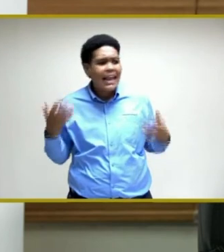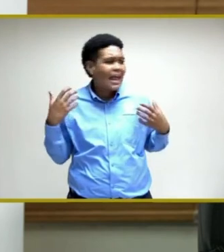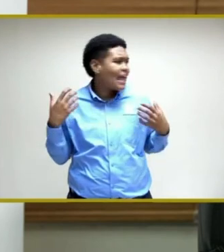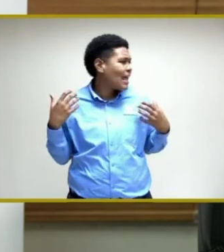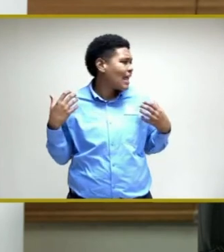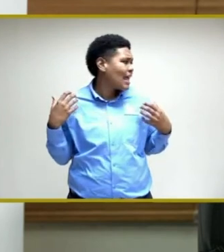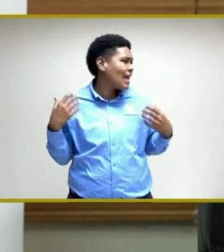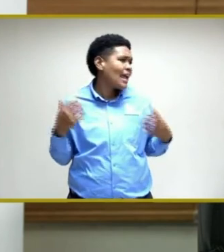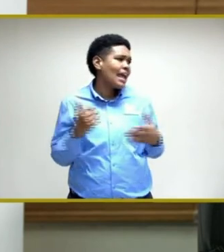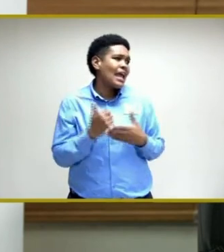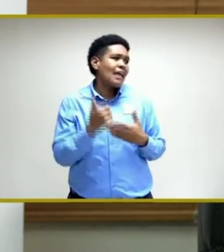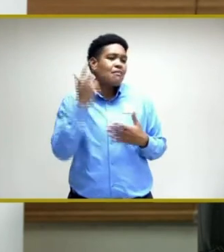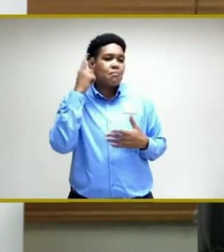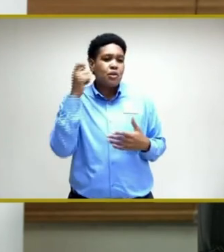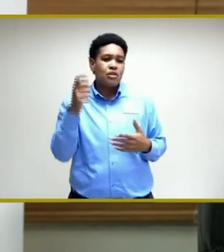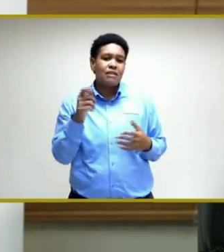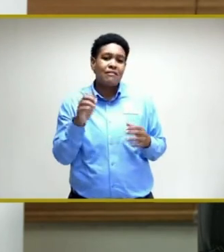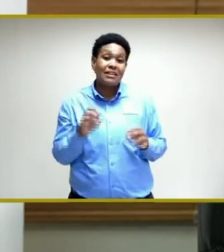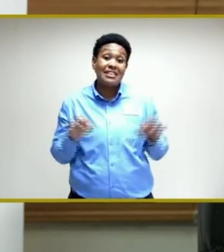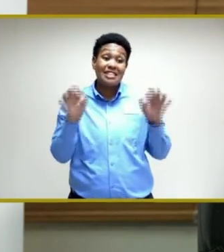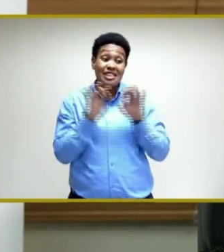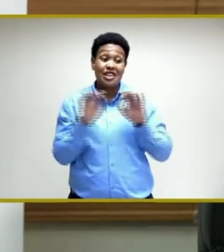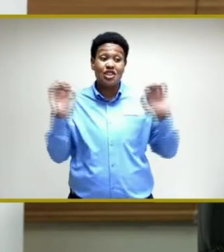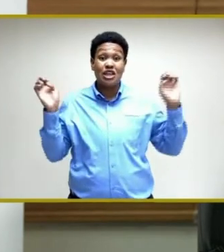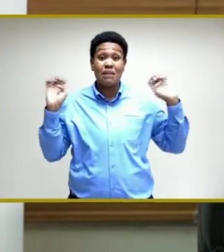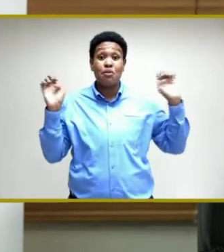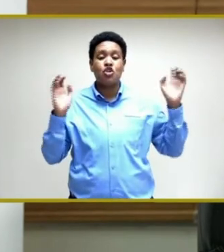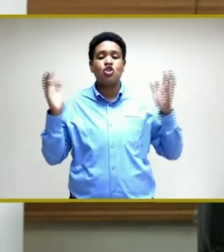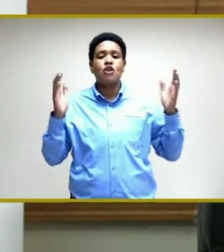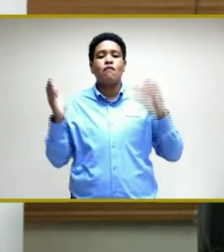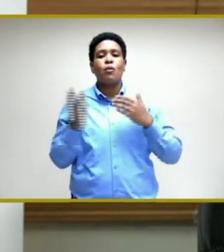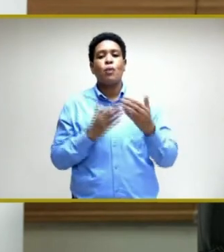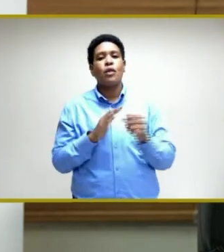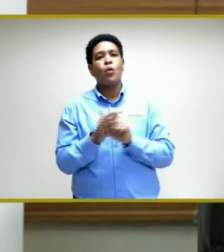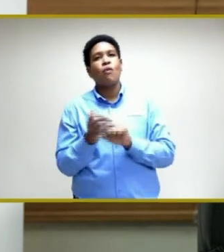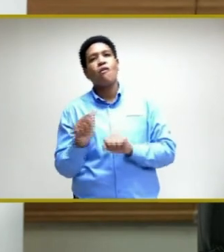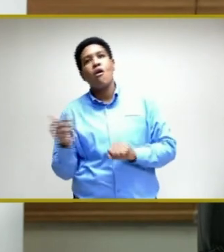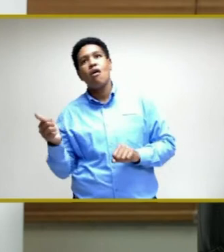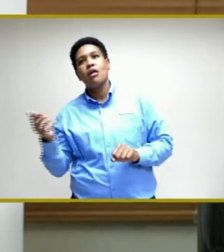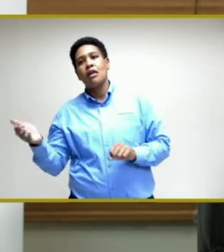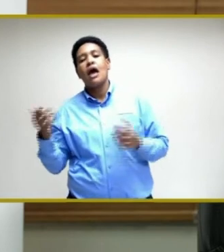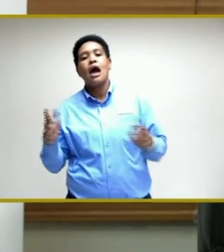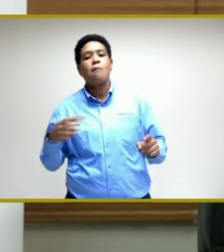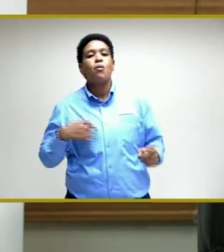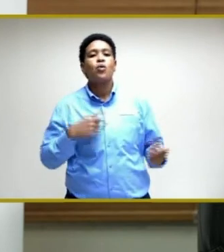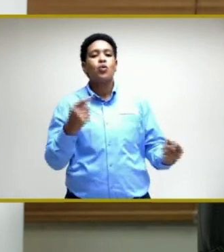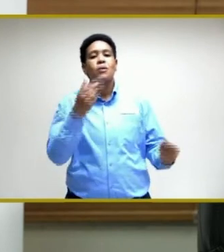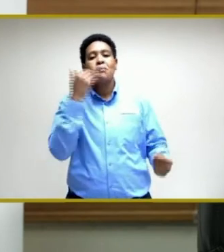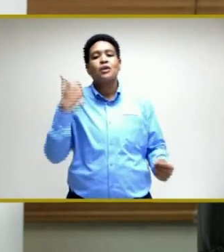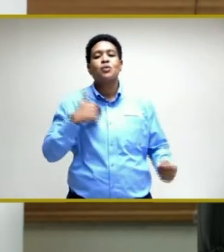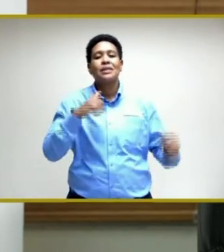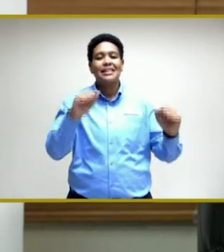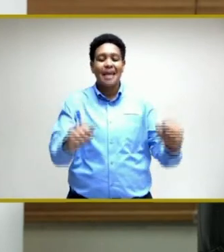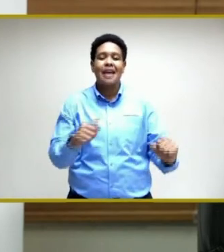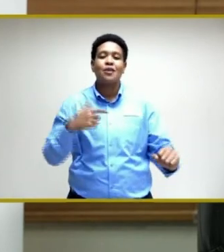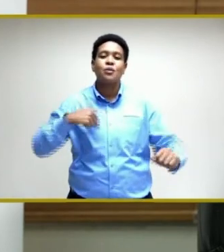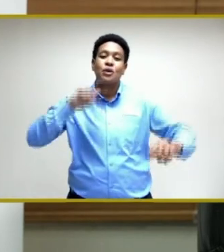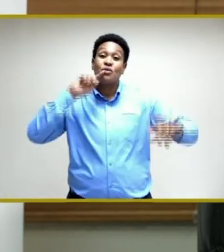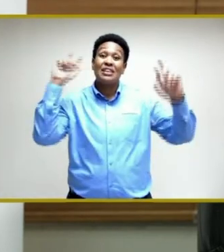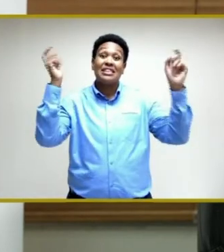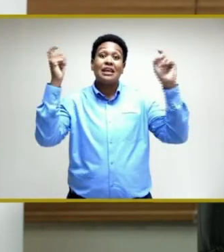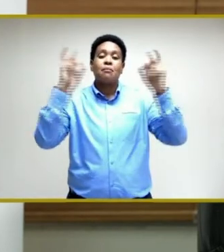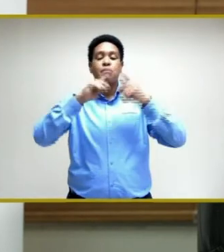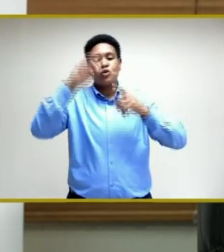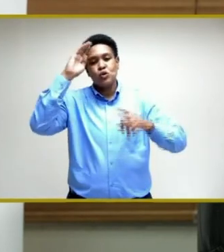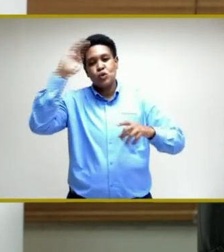because of essential emergency services, whether COVID or otherwise, we're doing the best that we can. We celebrate and